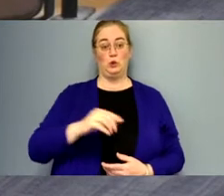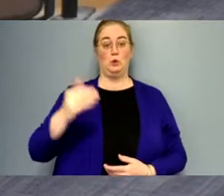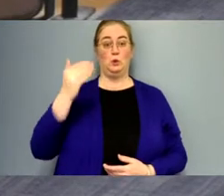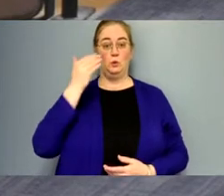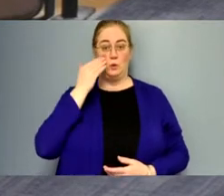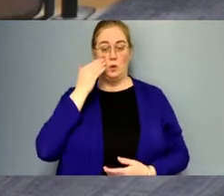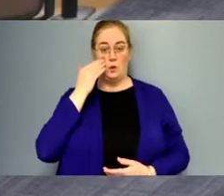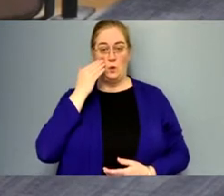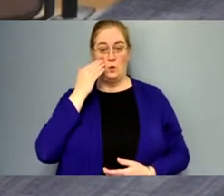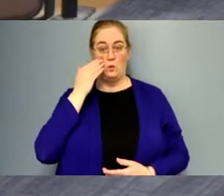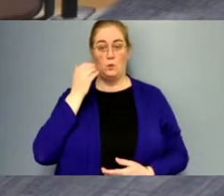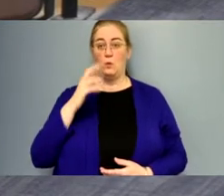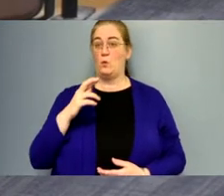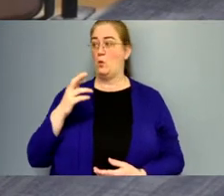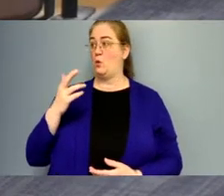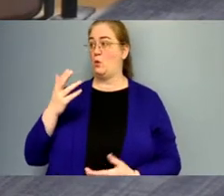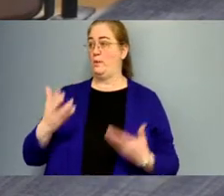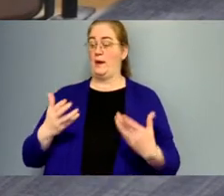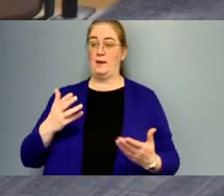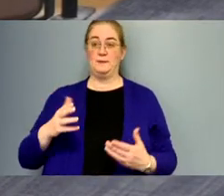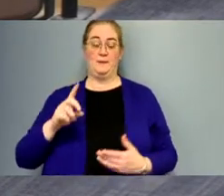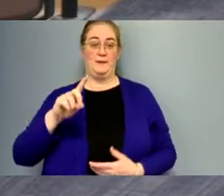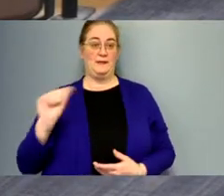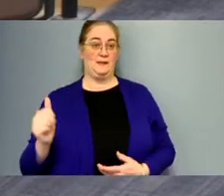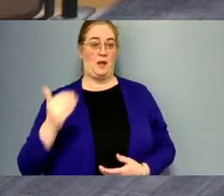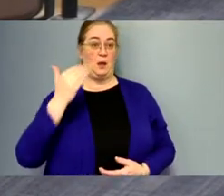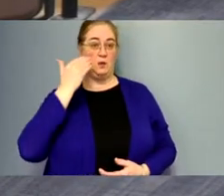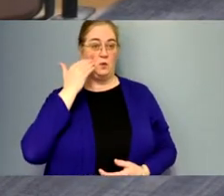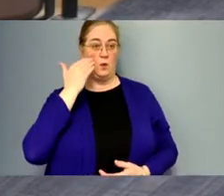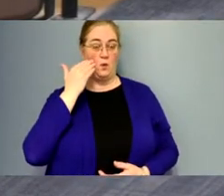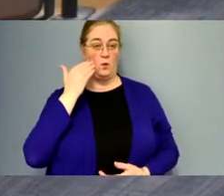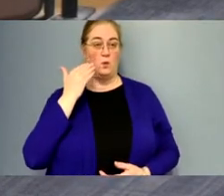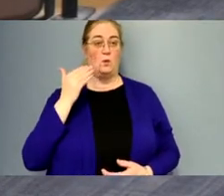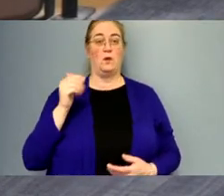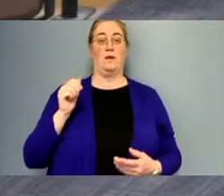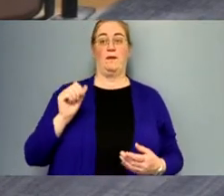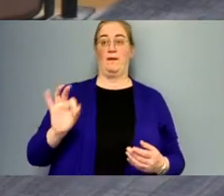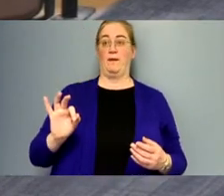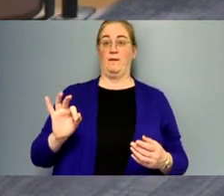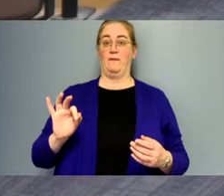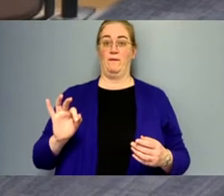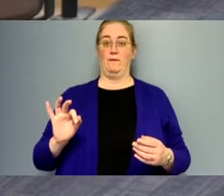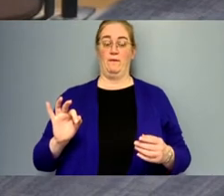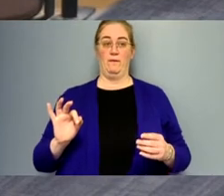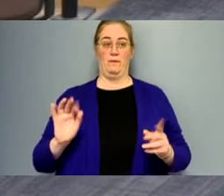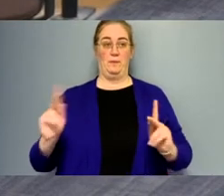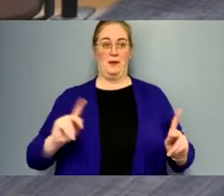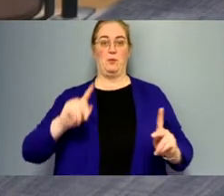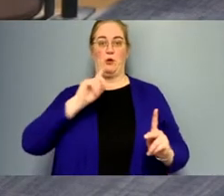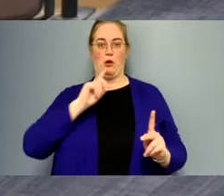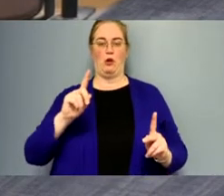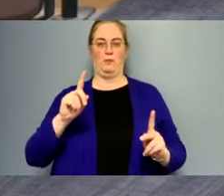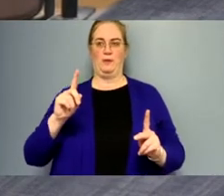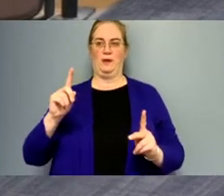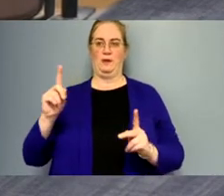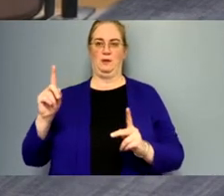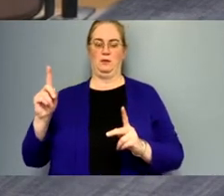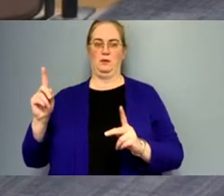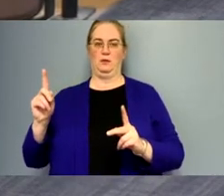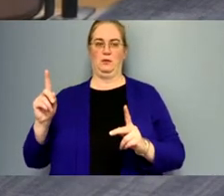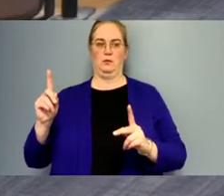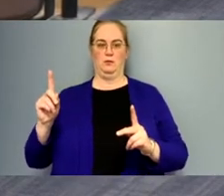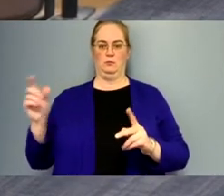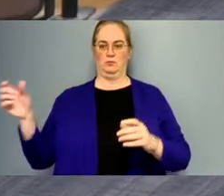or perhaps the district attorney know whether or not people are being housed in bucks county